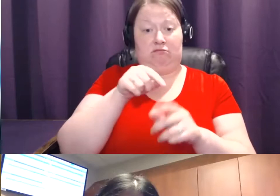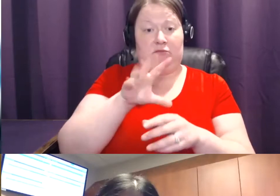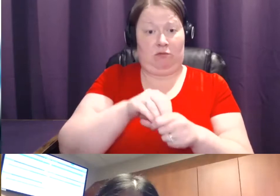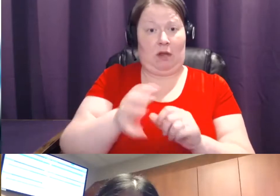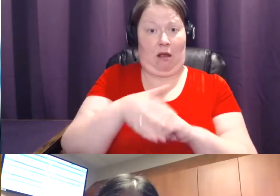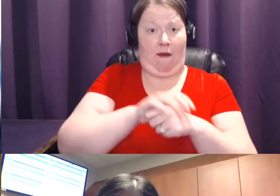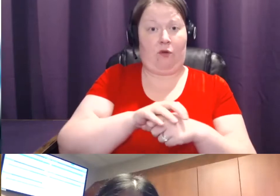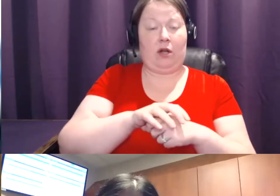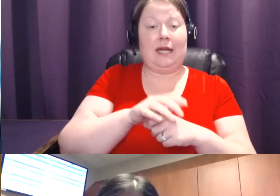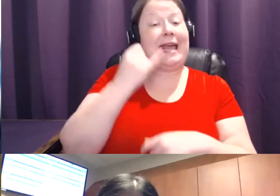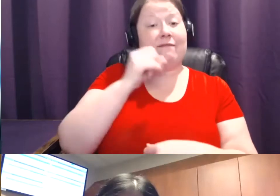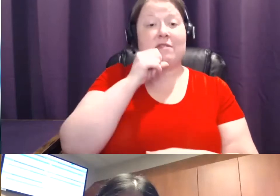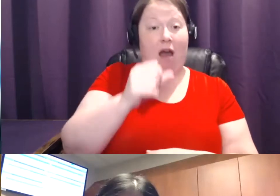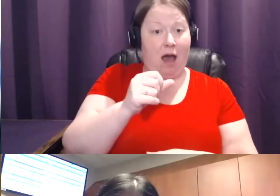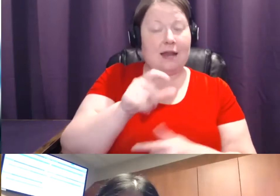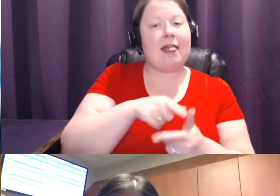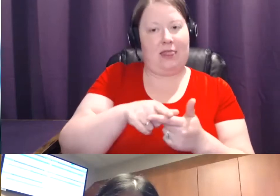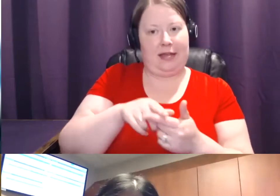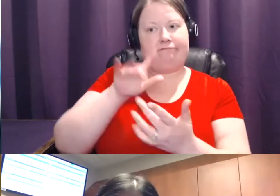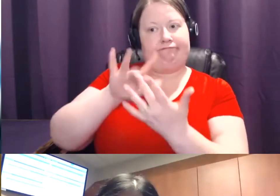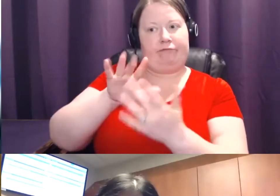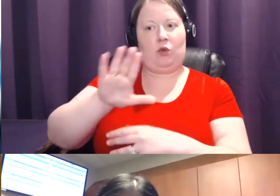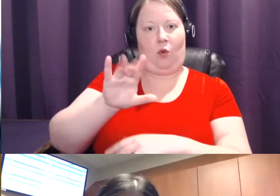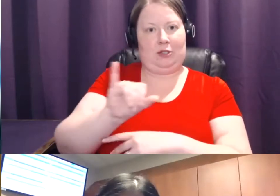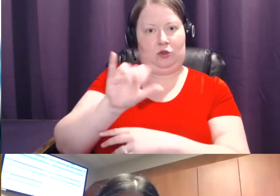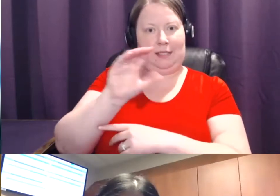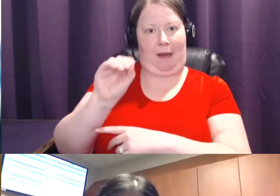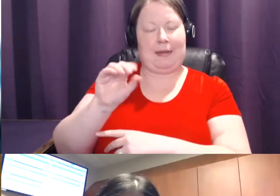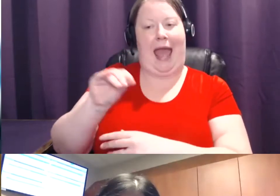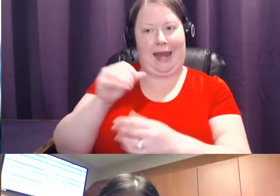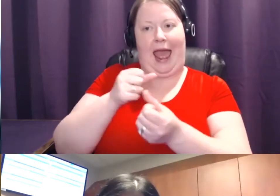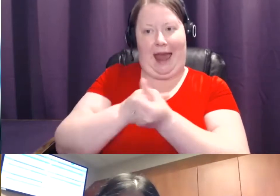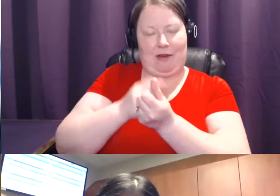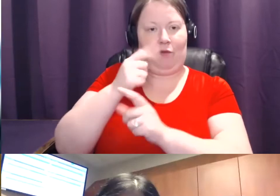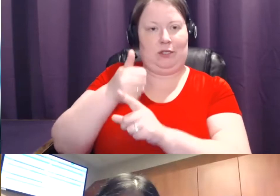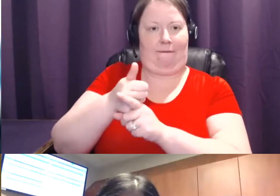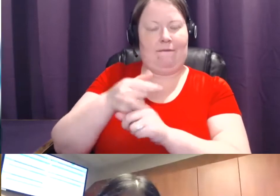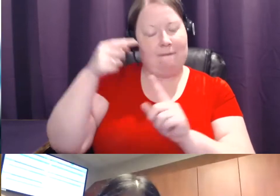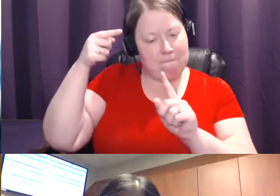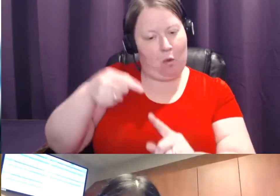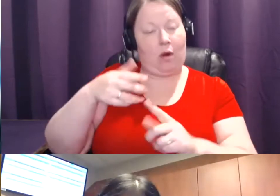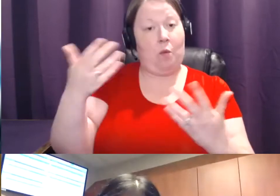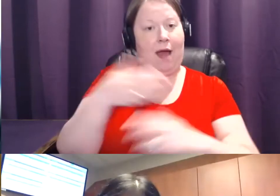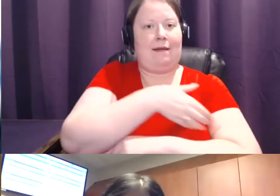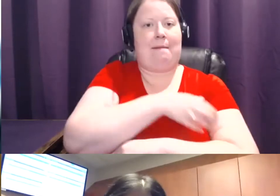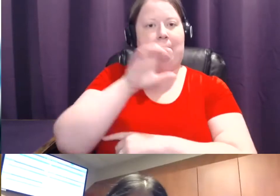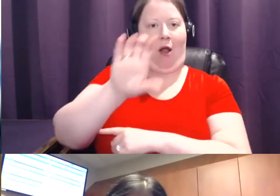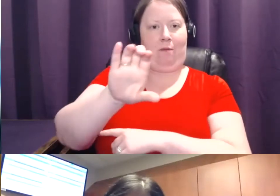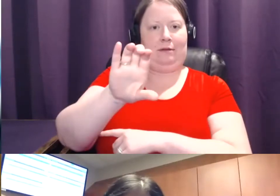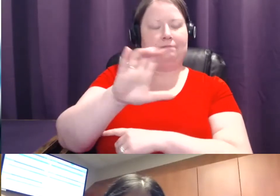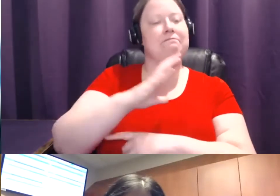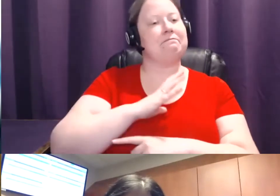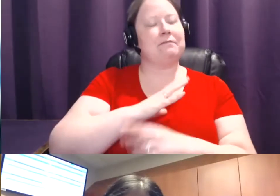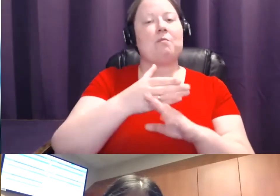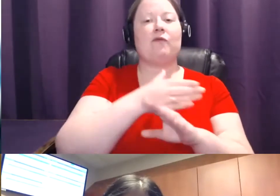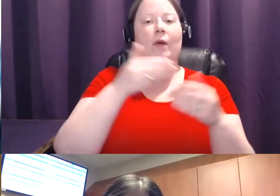insurance company and advocate for yourself. It's all about empowerment. And before we move on to the next video, I want to ask either